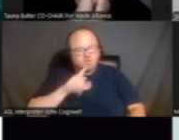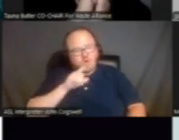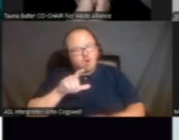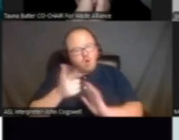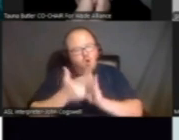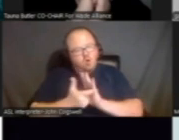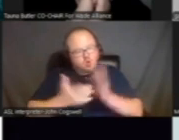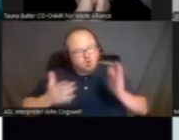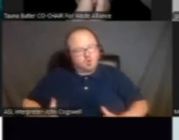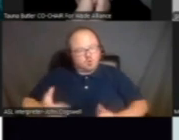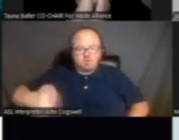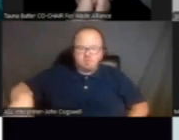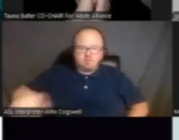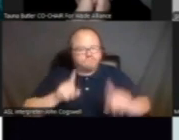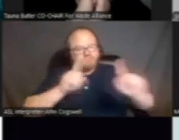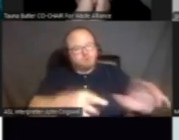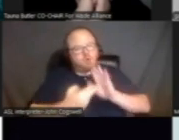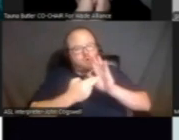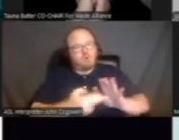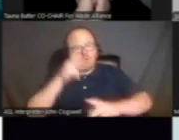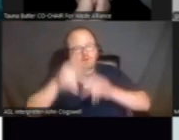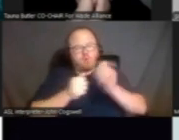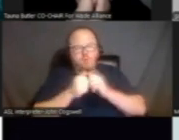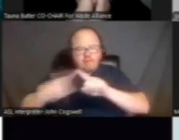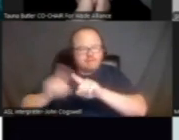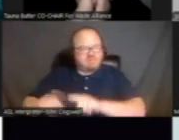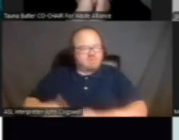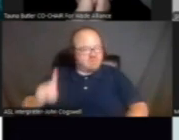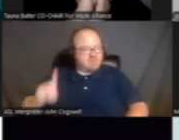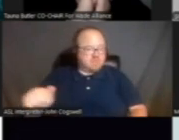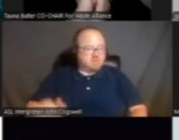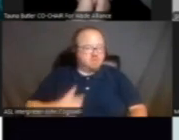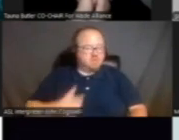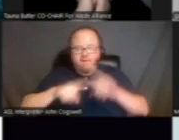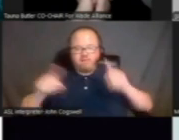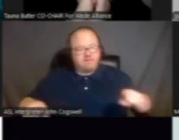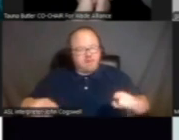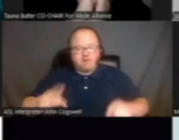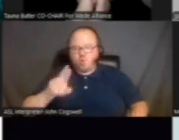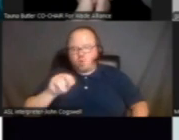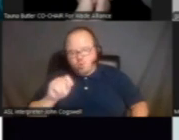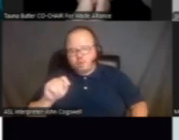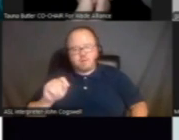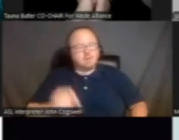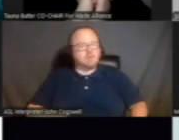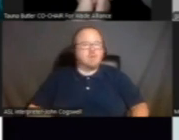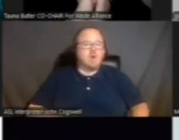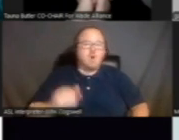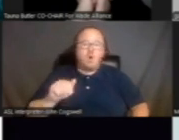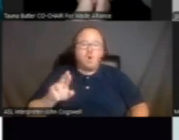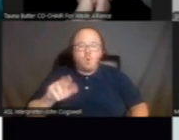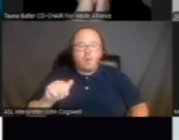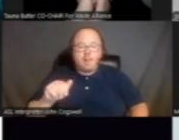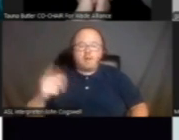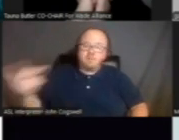and, you know, they go out and represent individuals with all types of disabilities. We have various units. The one that Aurelia and I work